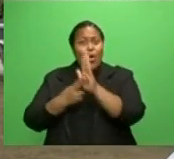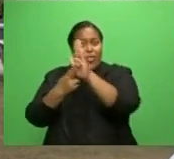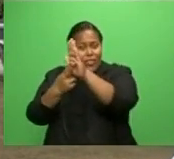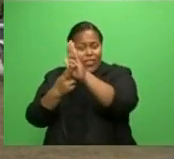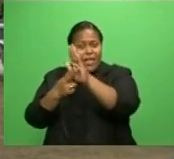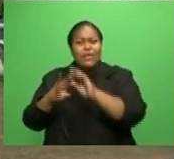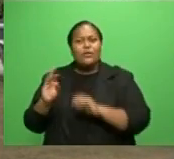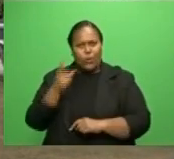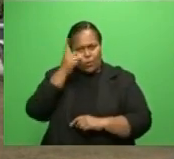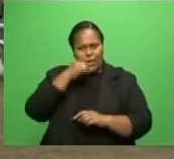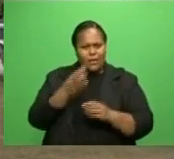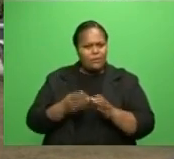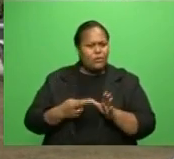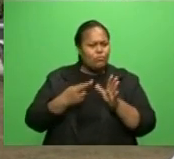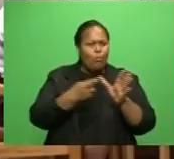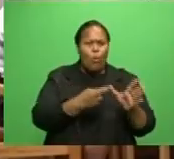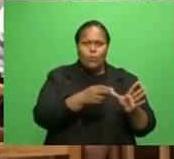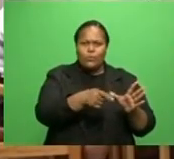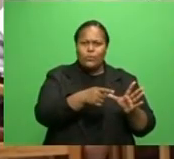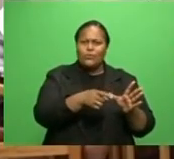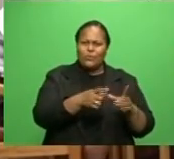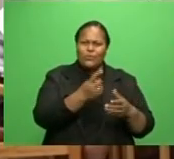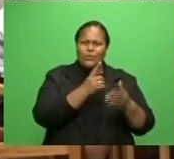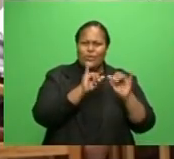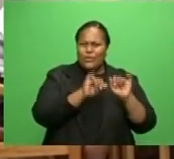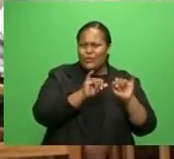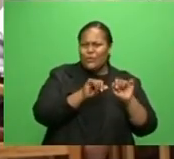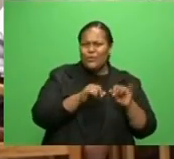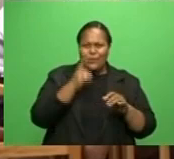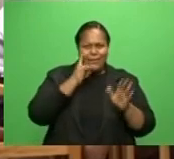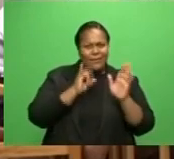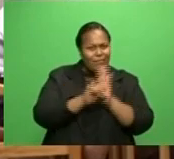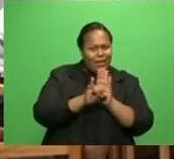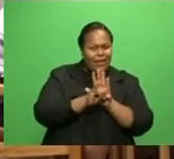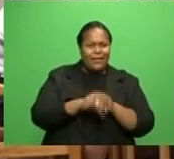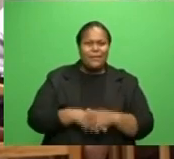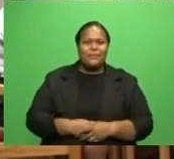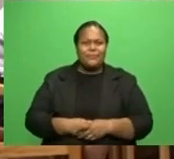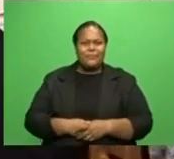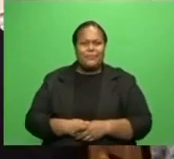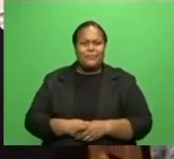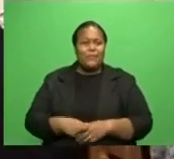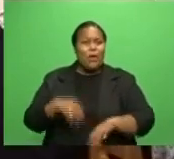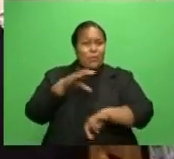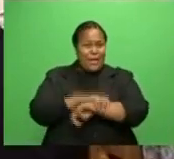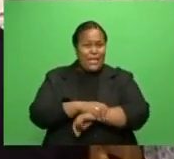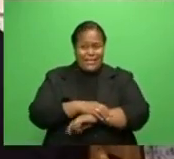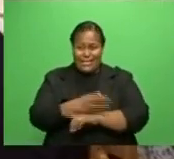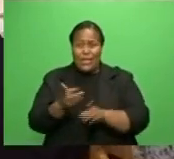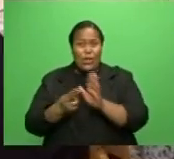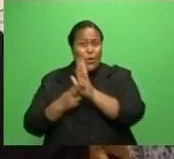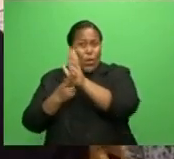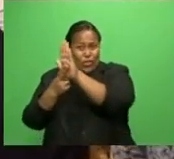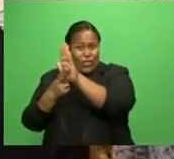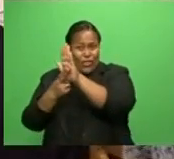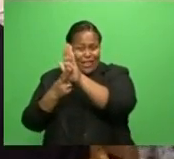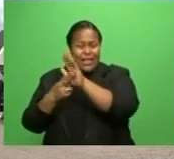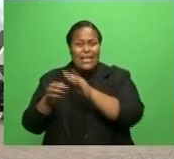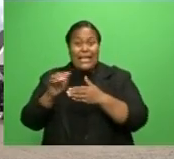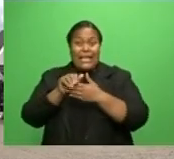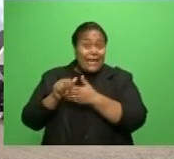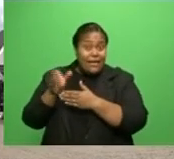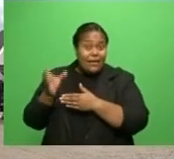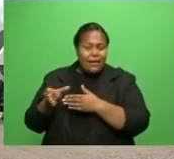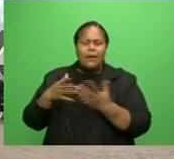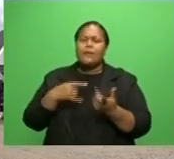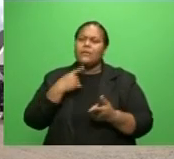cases that come up. Regional Manager Community Policy North ASP Uliasi Talimbola says the training will